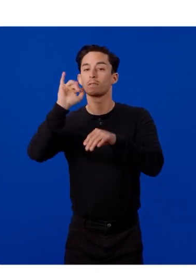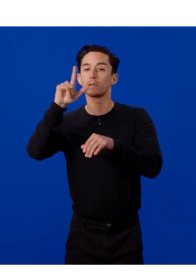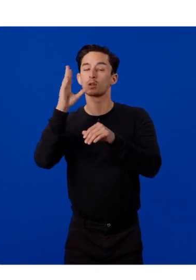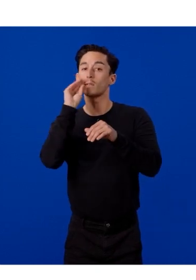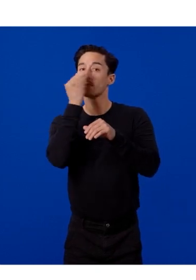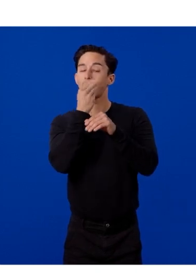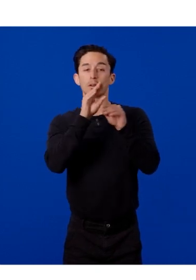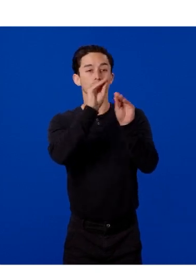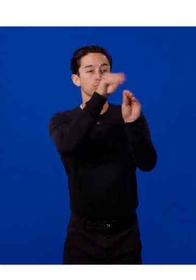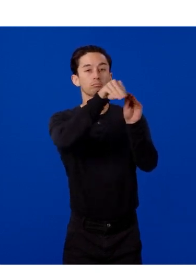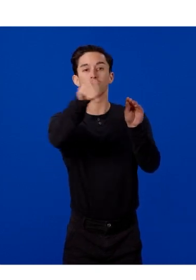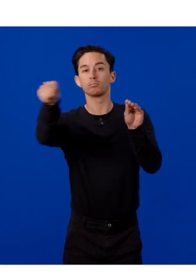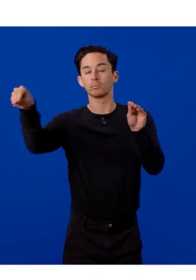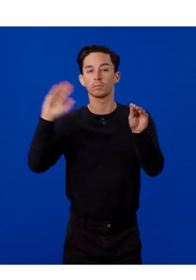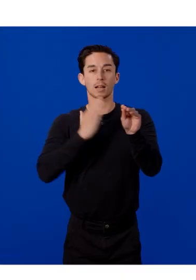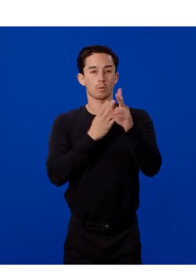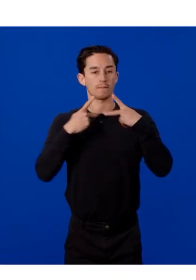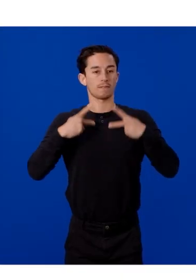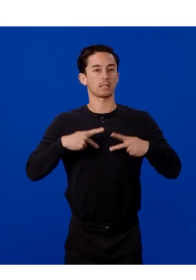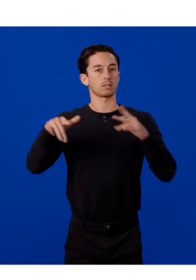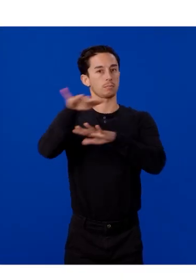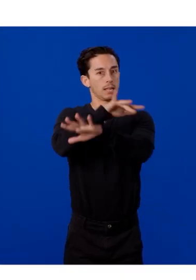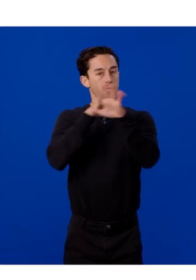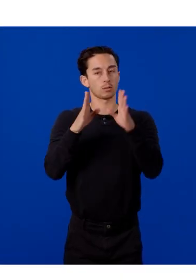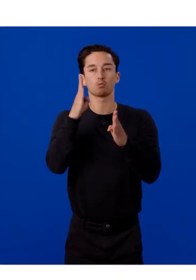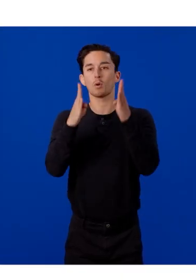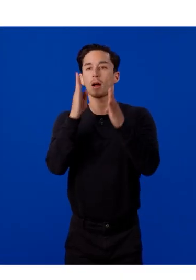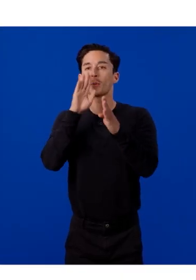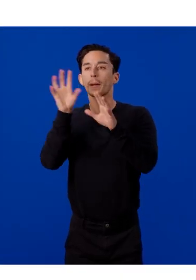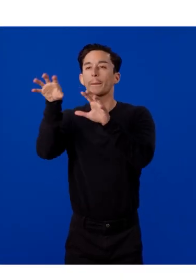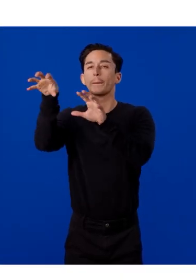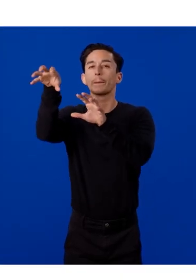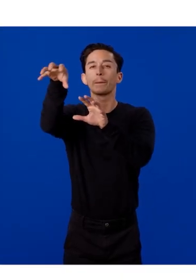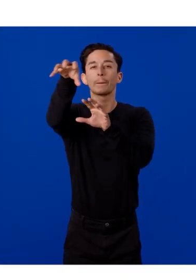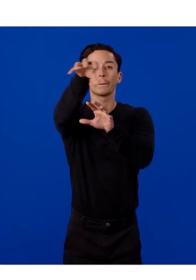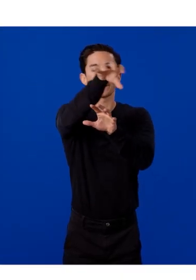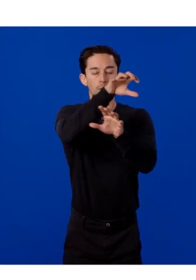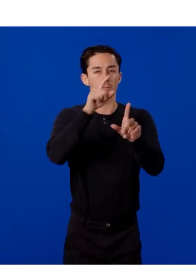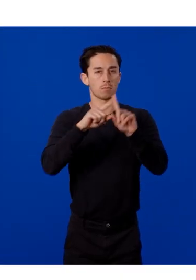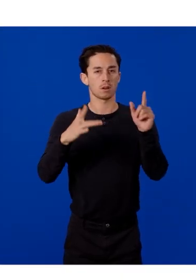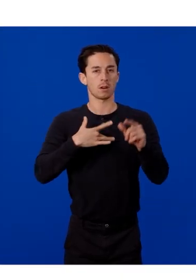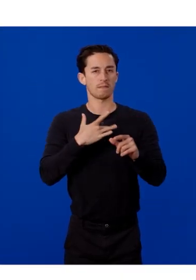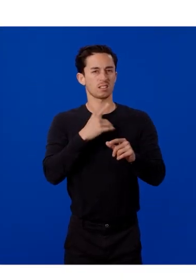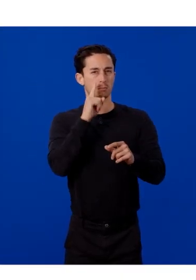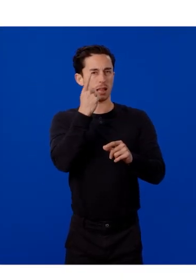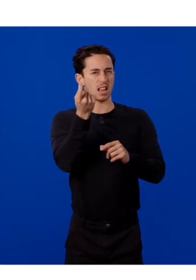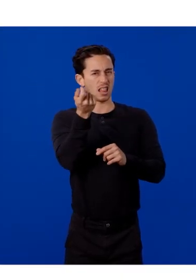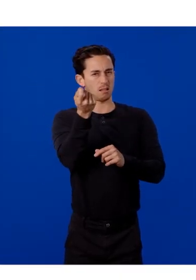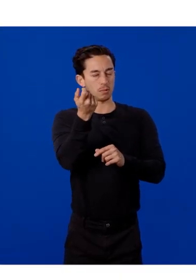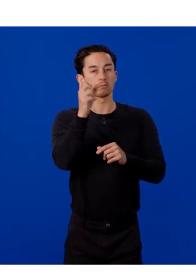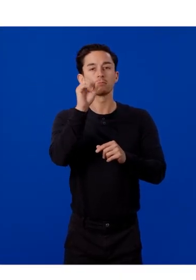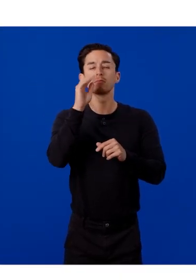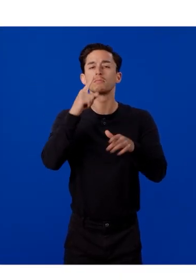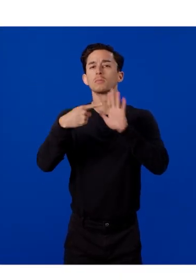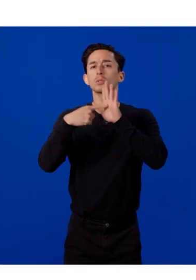our robot friend flies over to them. But it feels a little bit bland. Therefore, I will show you how to add audio feedback to